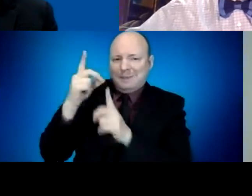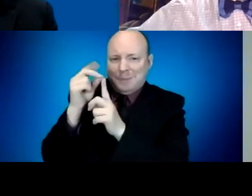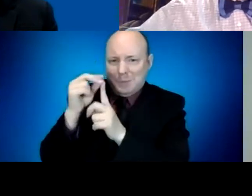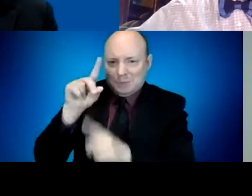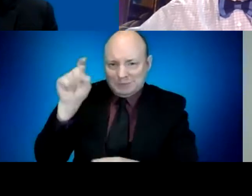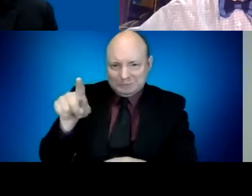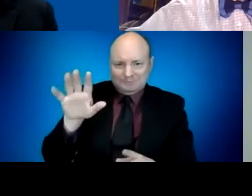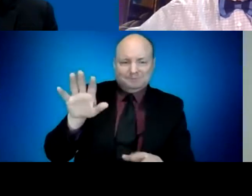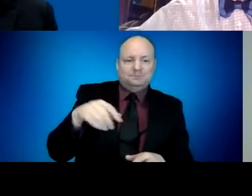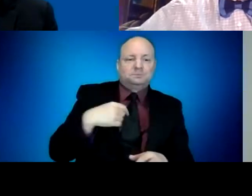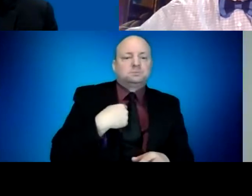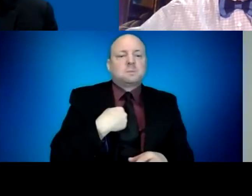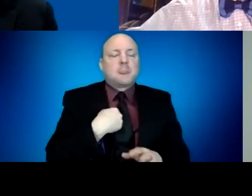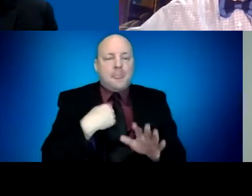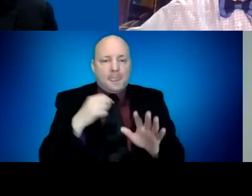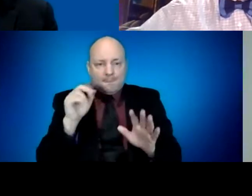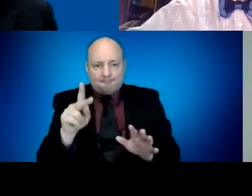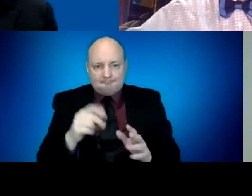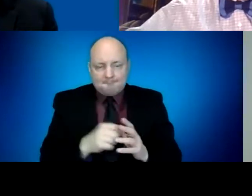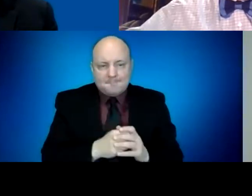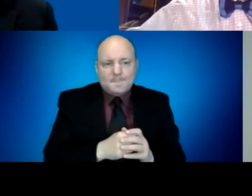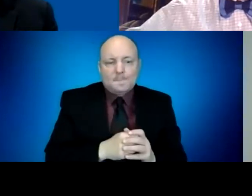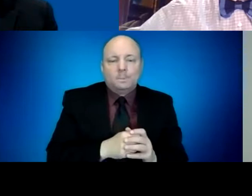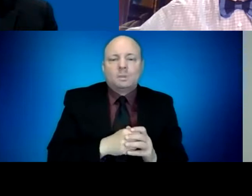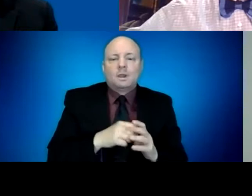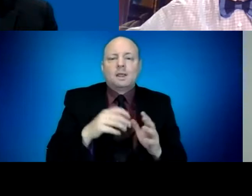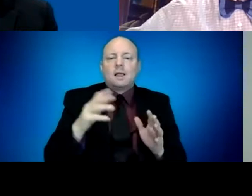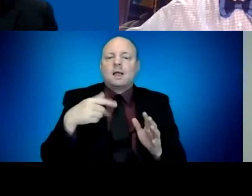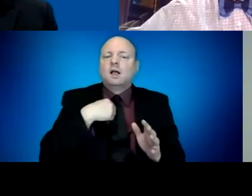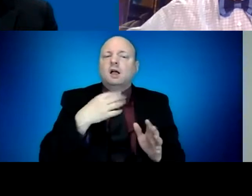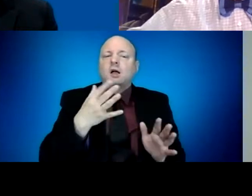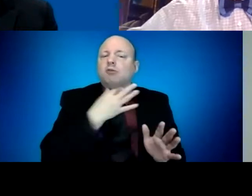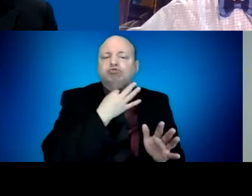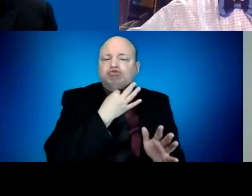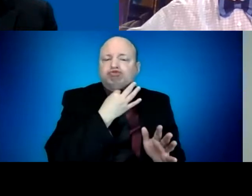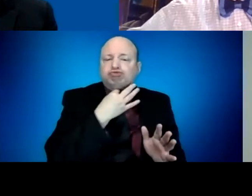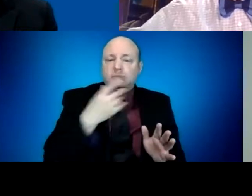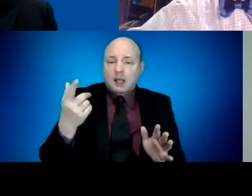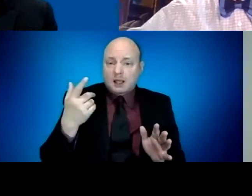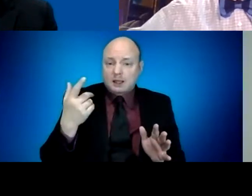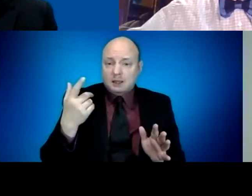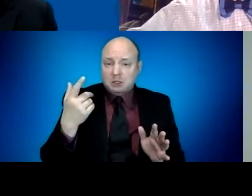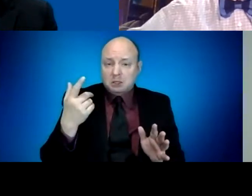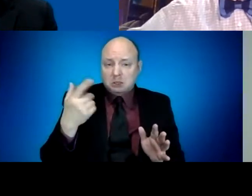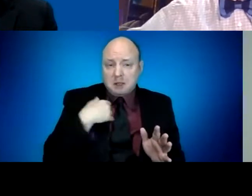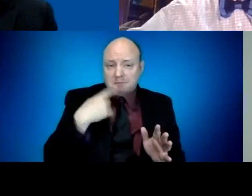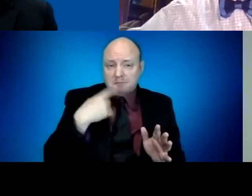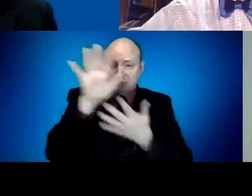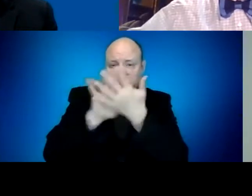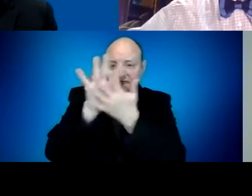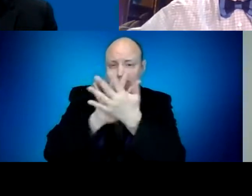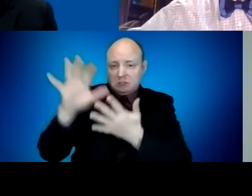Do you have a ballpark estimate when you could get all the Oregonians who want the vaccine